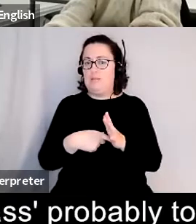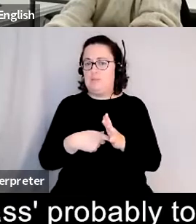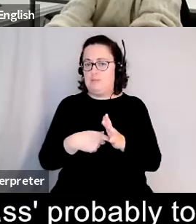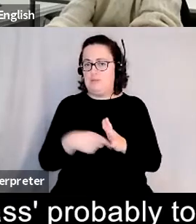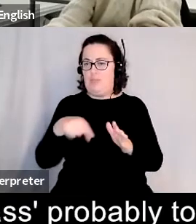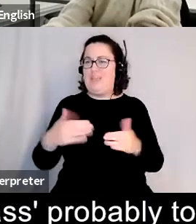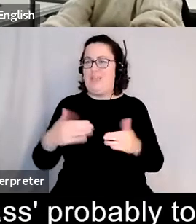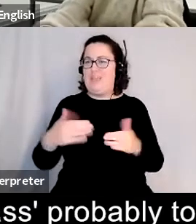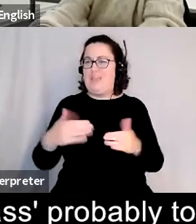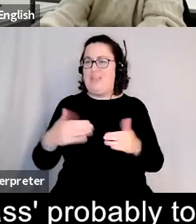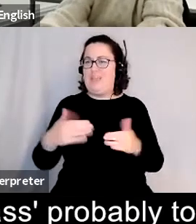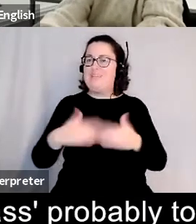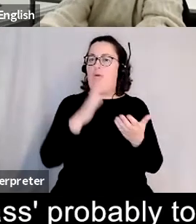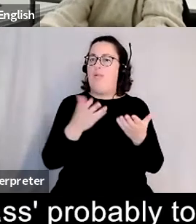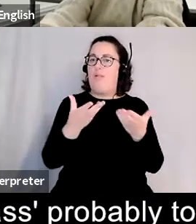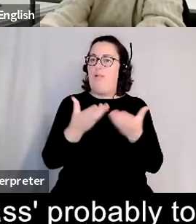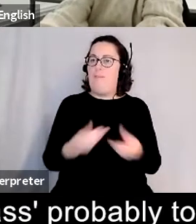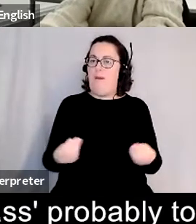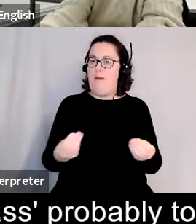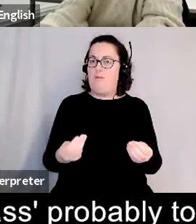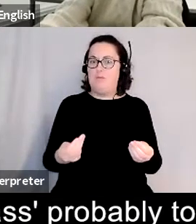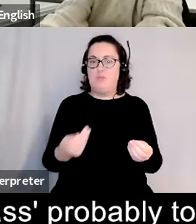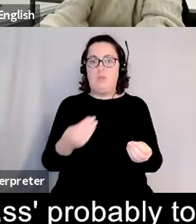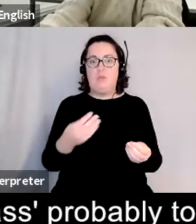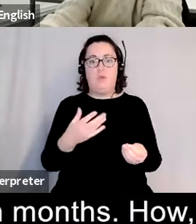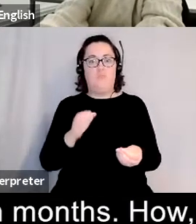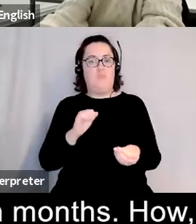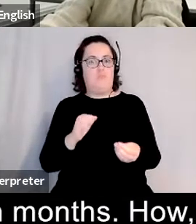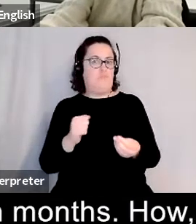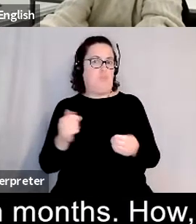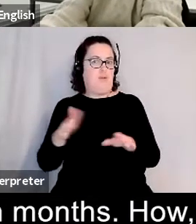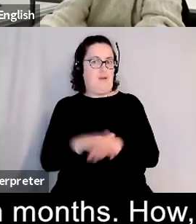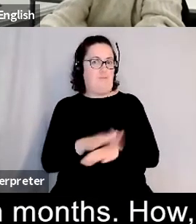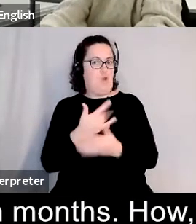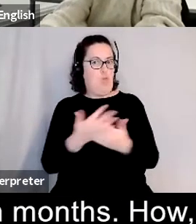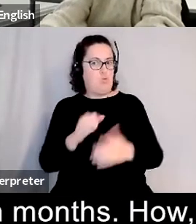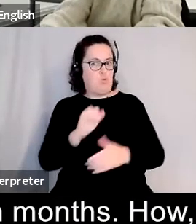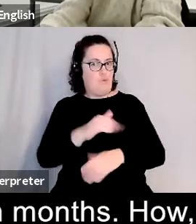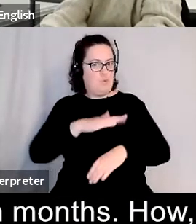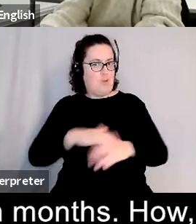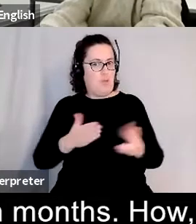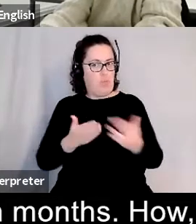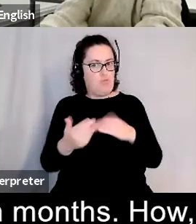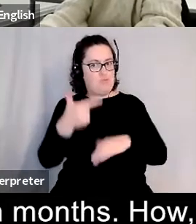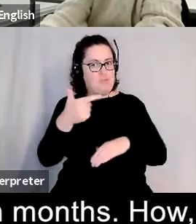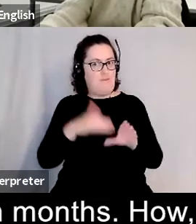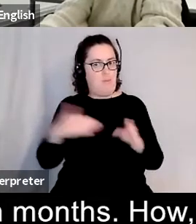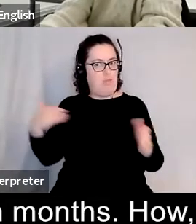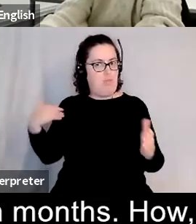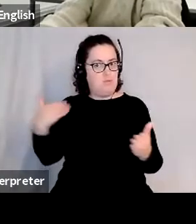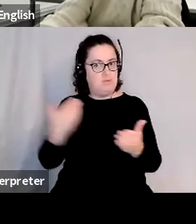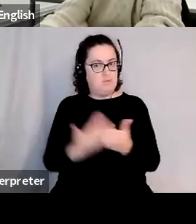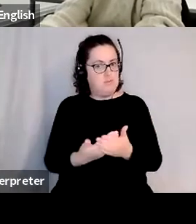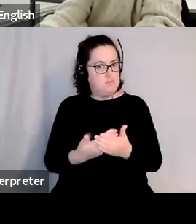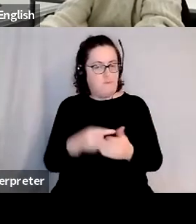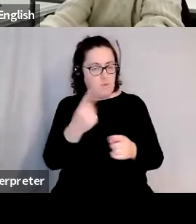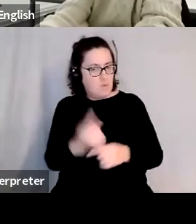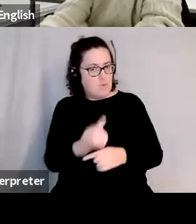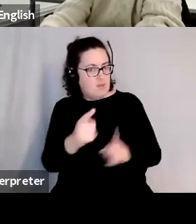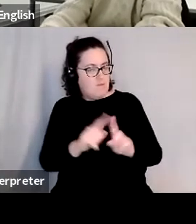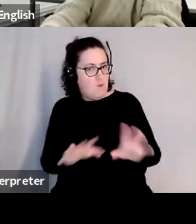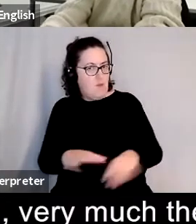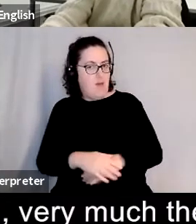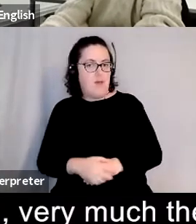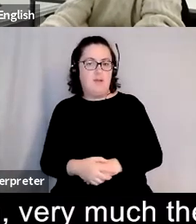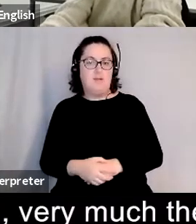took up a large a large bit of your your experience in the last several months um how how has it been for you um